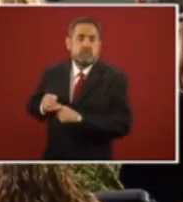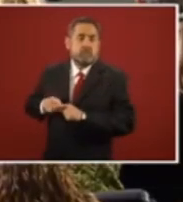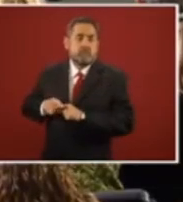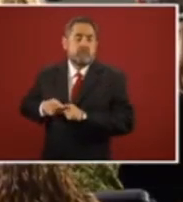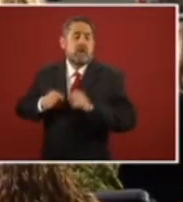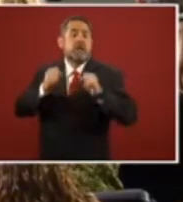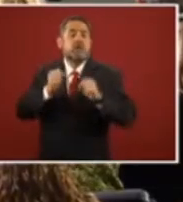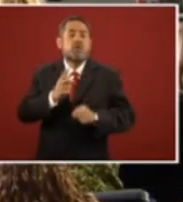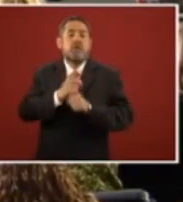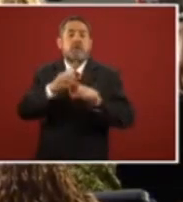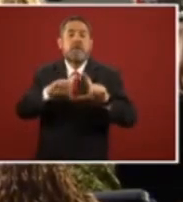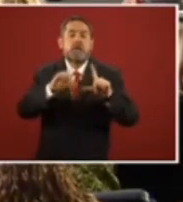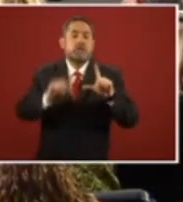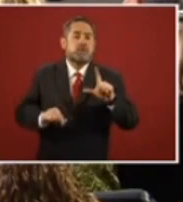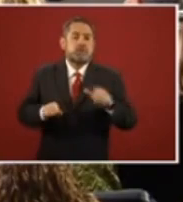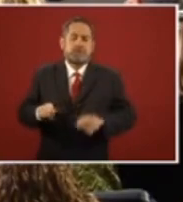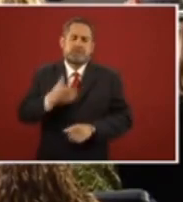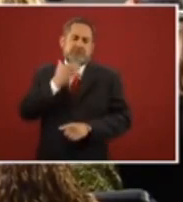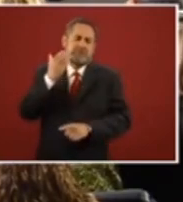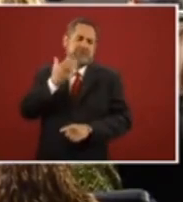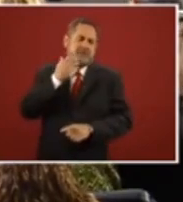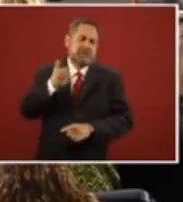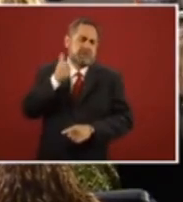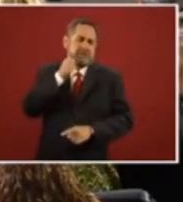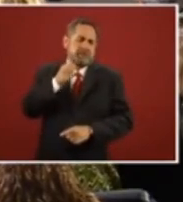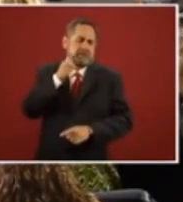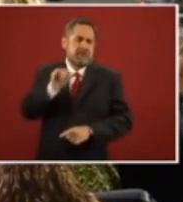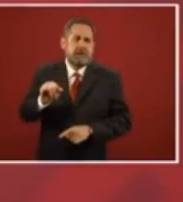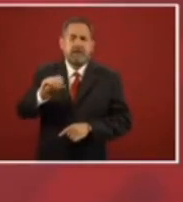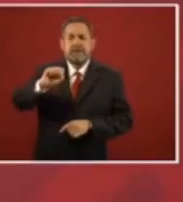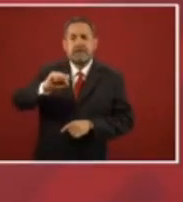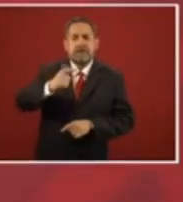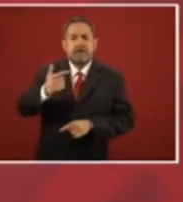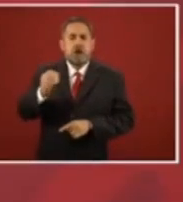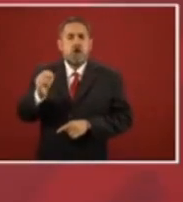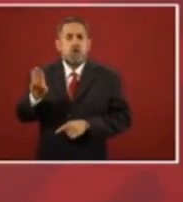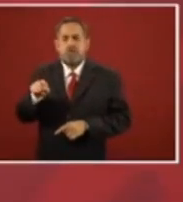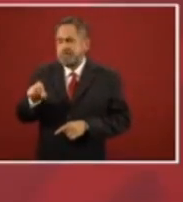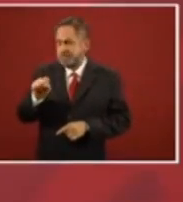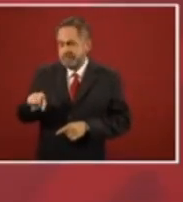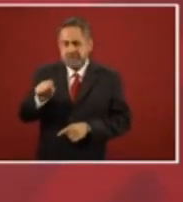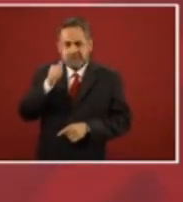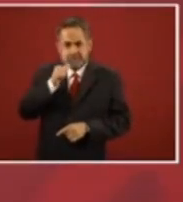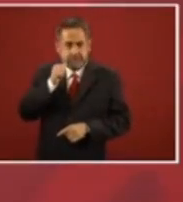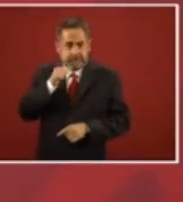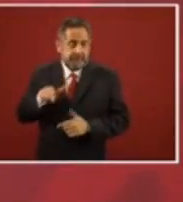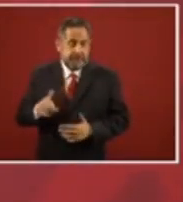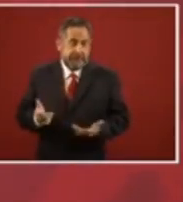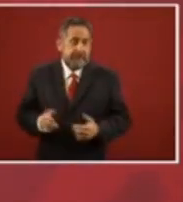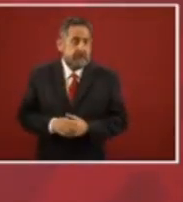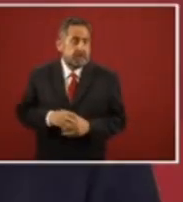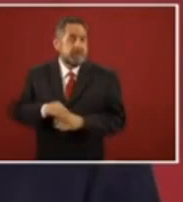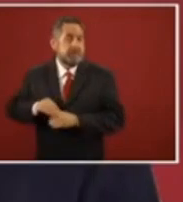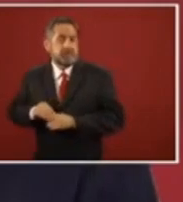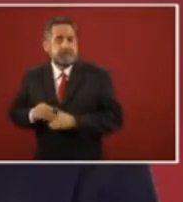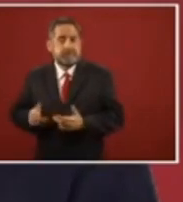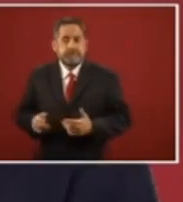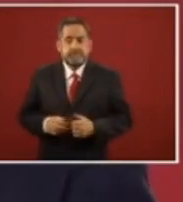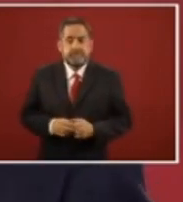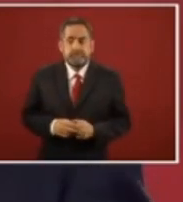And they did this a lot in the government with using the matter of public security or safety.